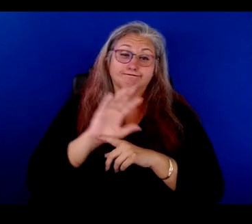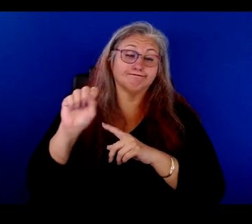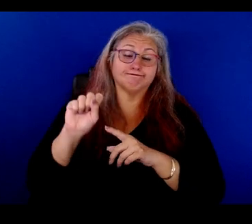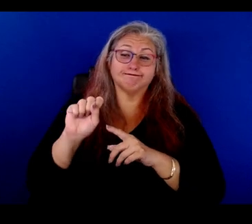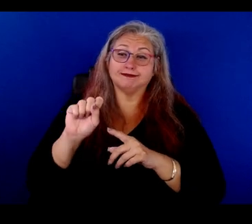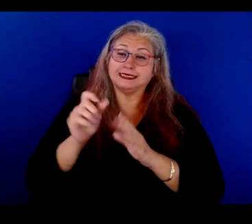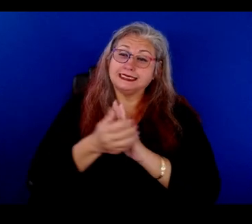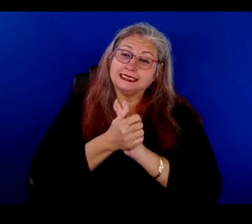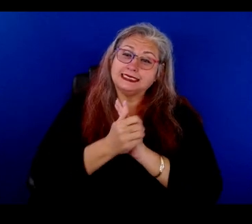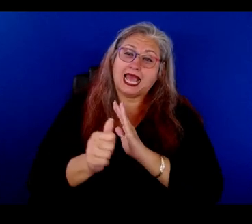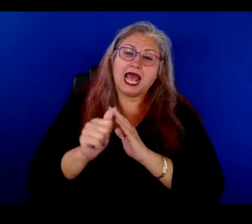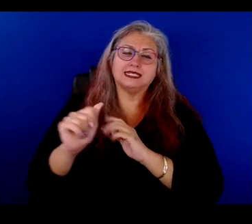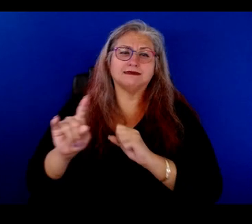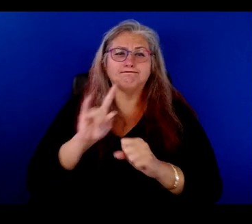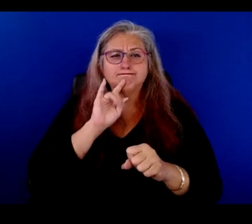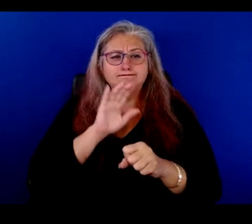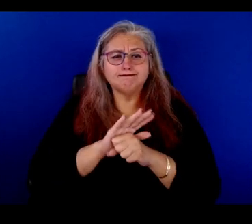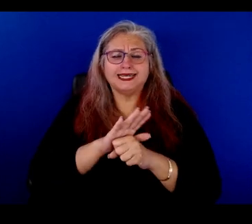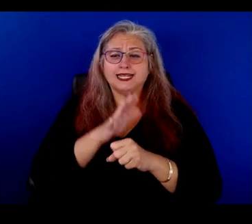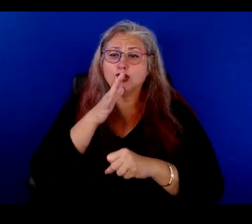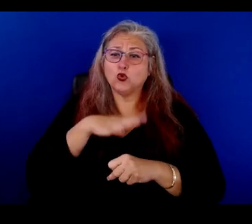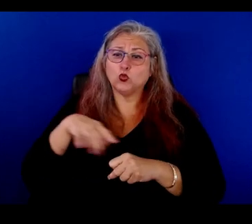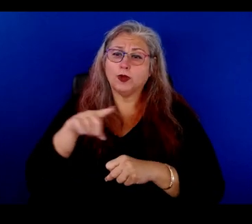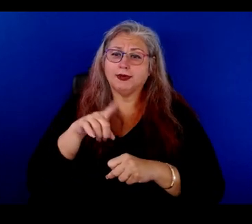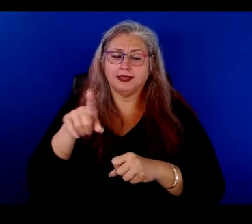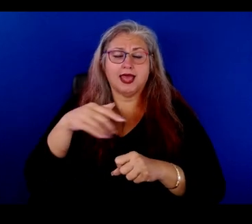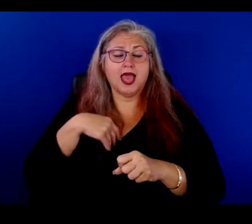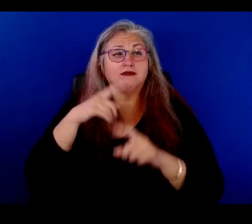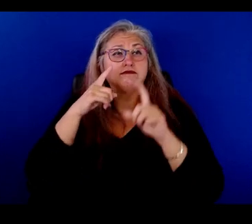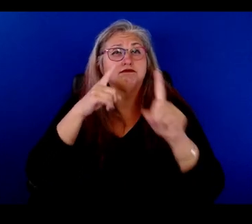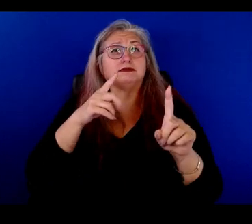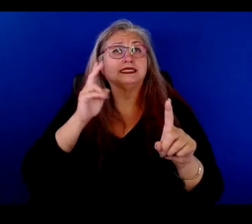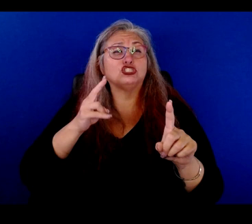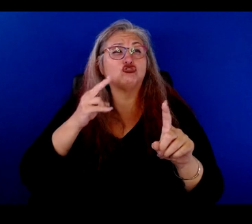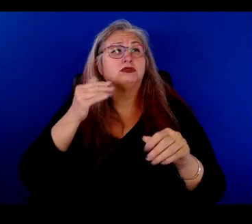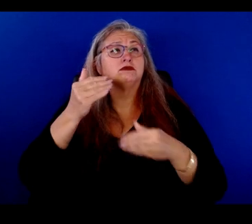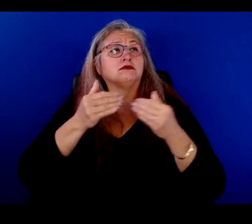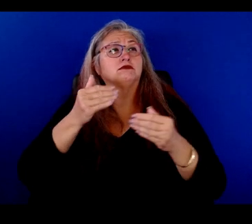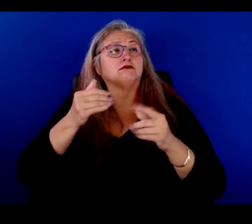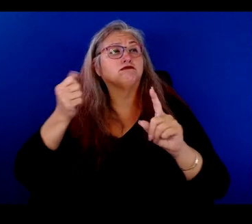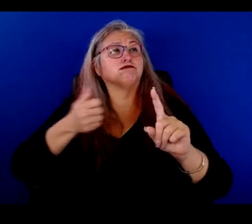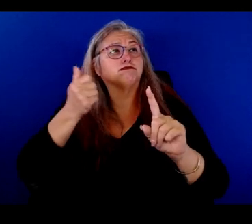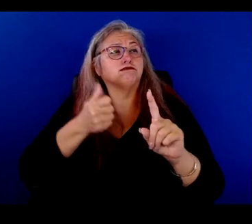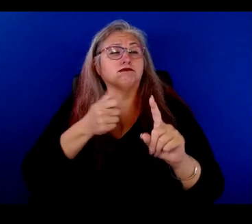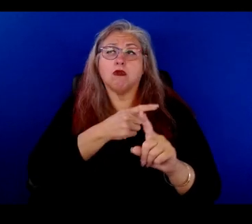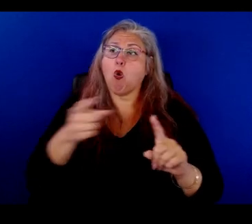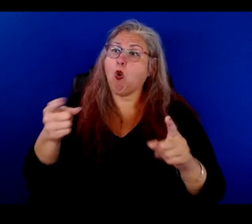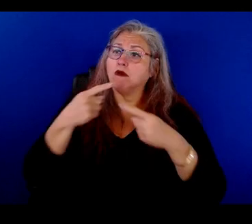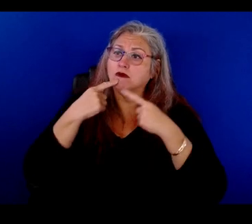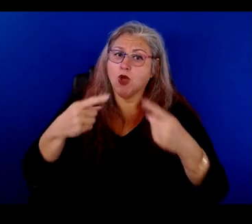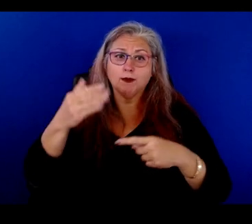talented and committed women who have these trajectories through history that are known in their